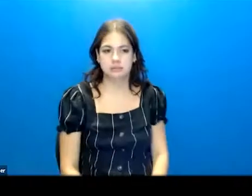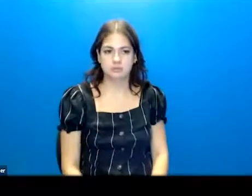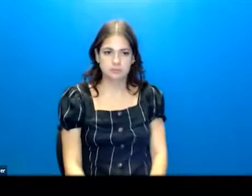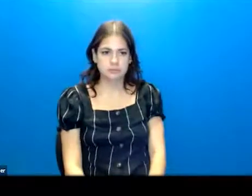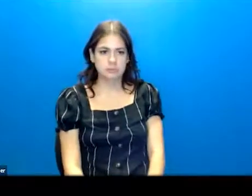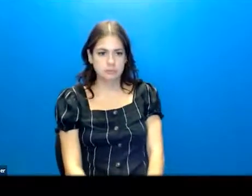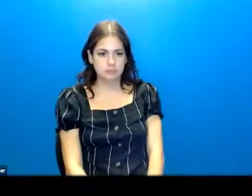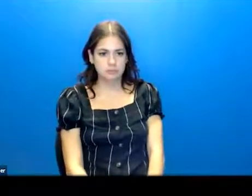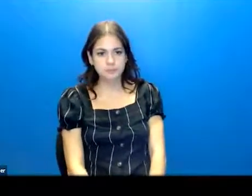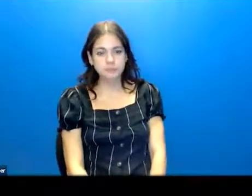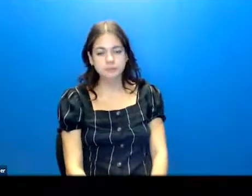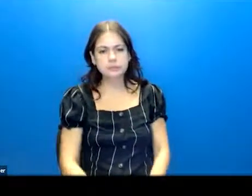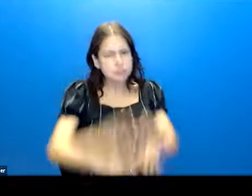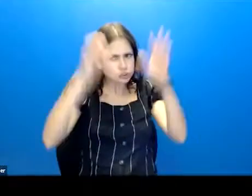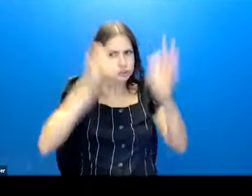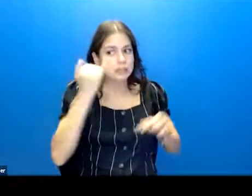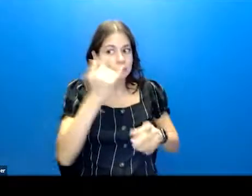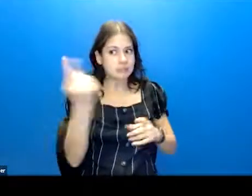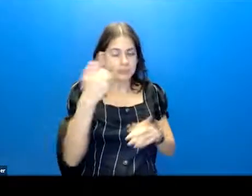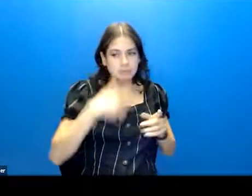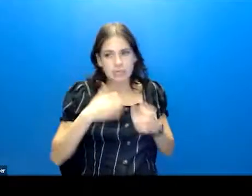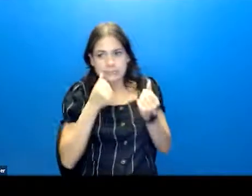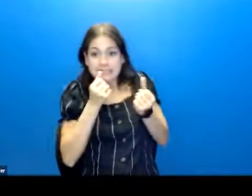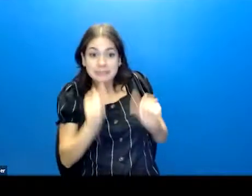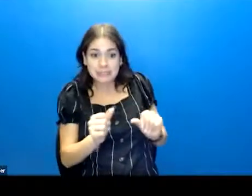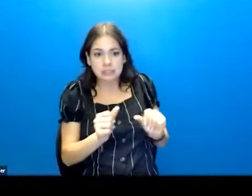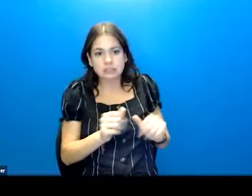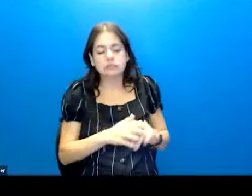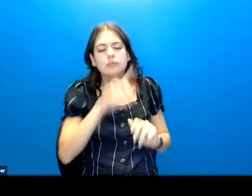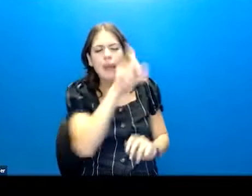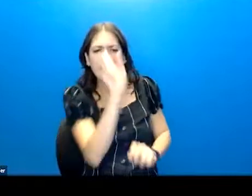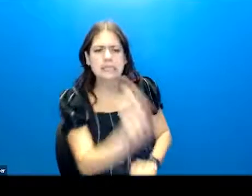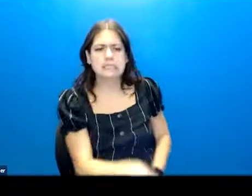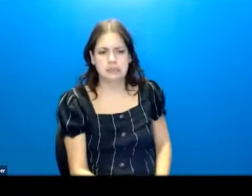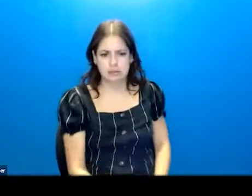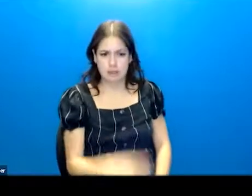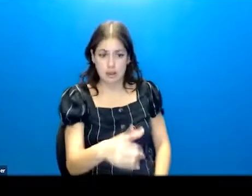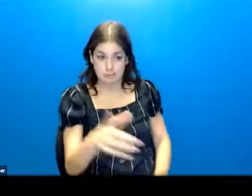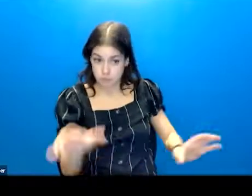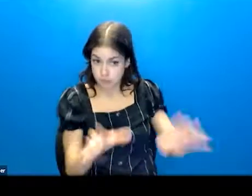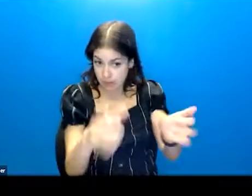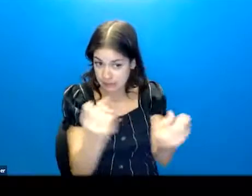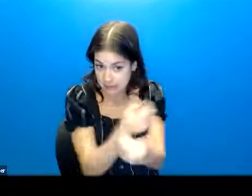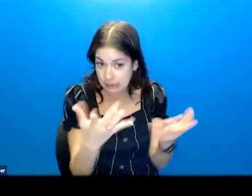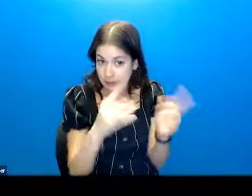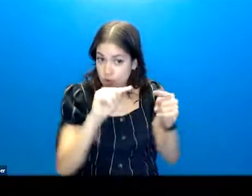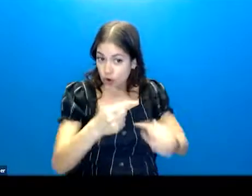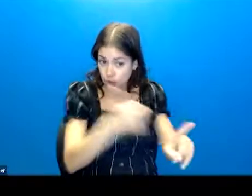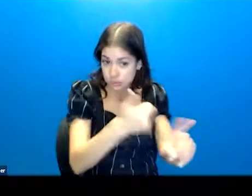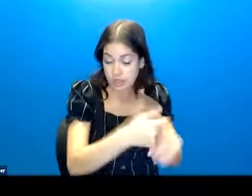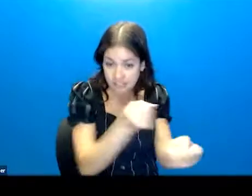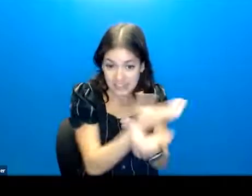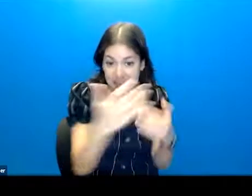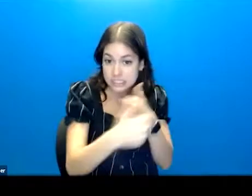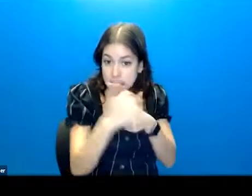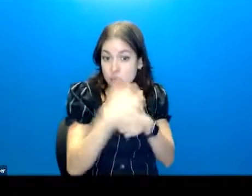So to determine if someone's made an actual attempt, you would ask them this. Have you done anything to harm yourself? Have you done anything